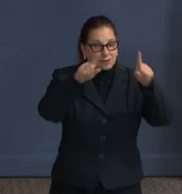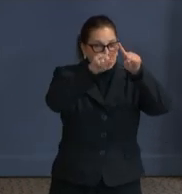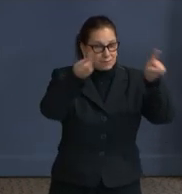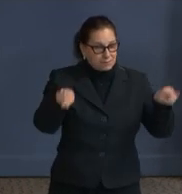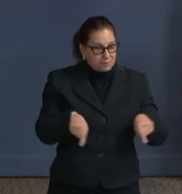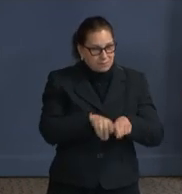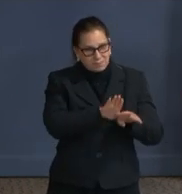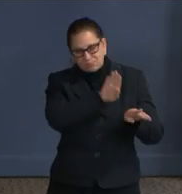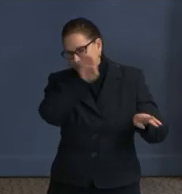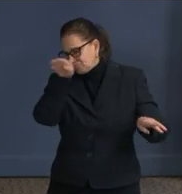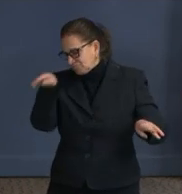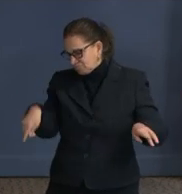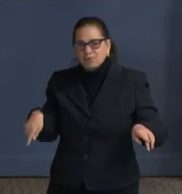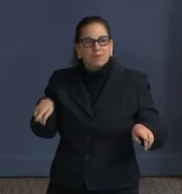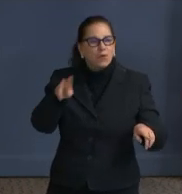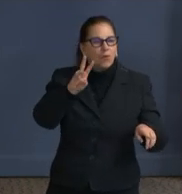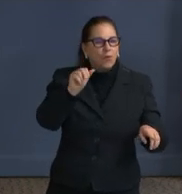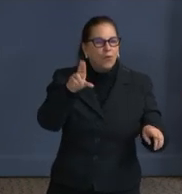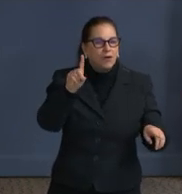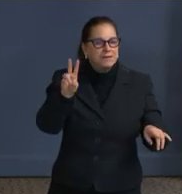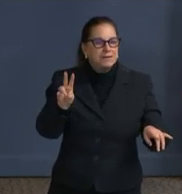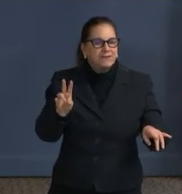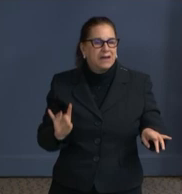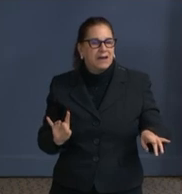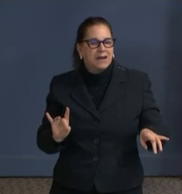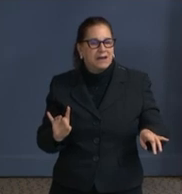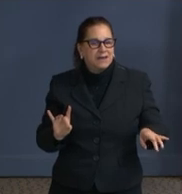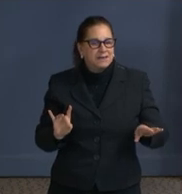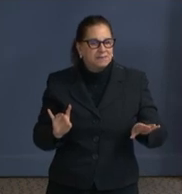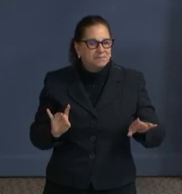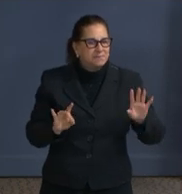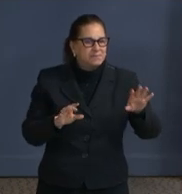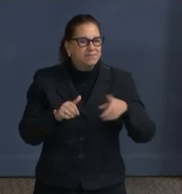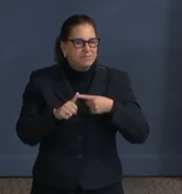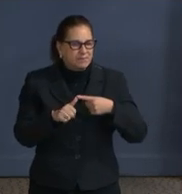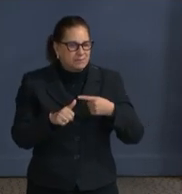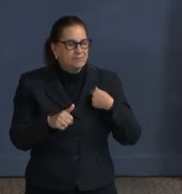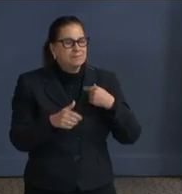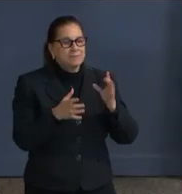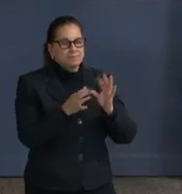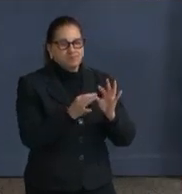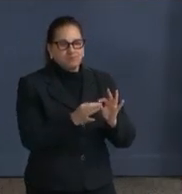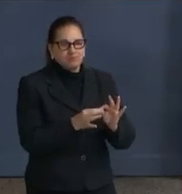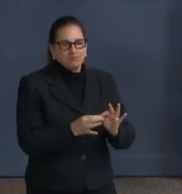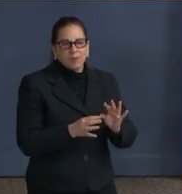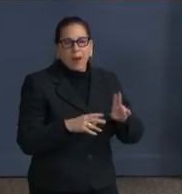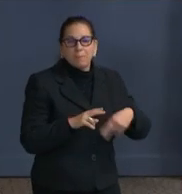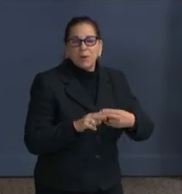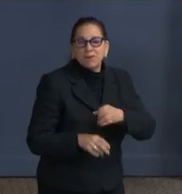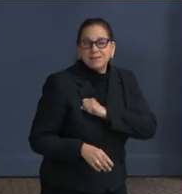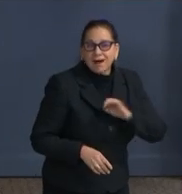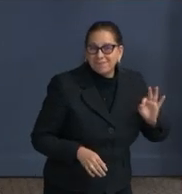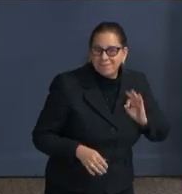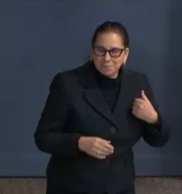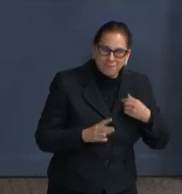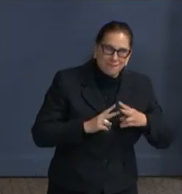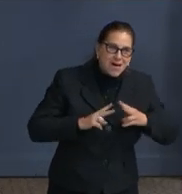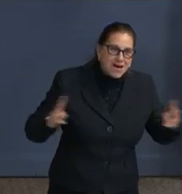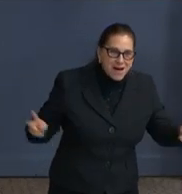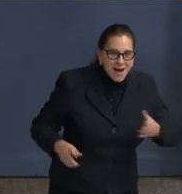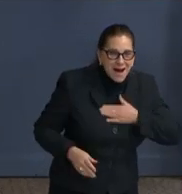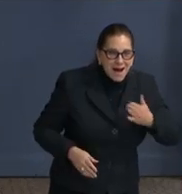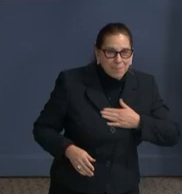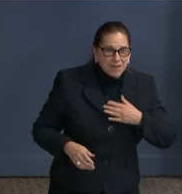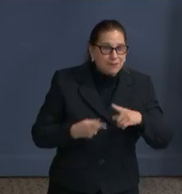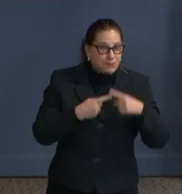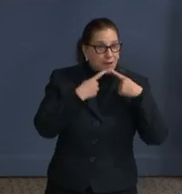some personnel announcements. First, I am very happy to announce that